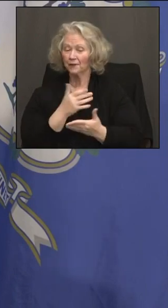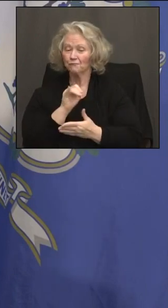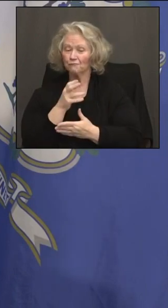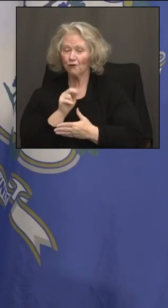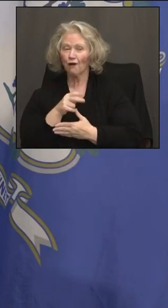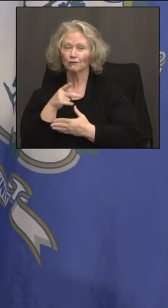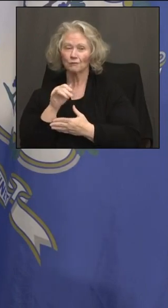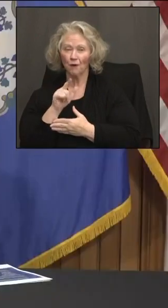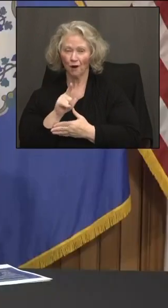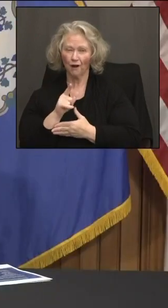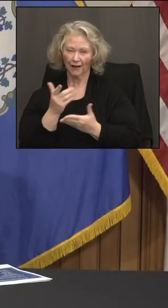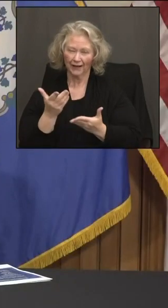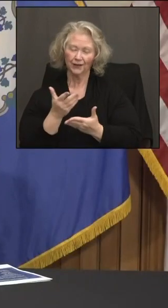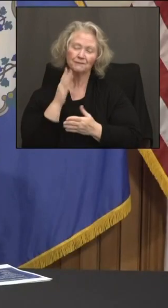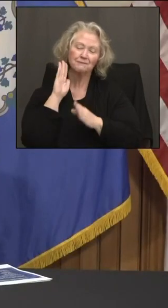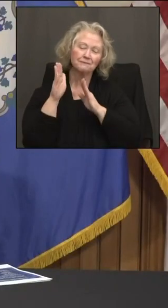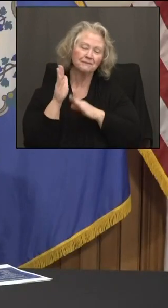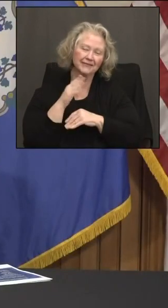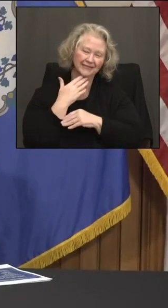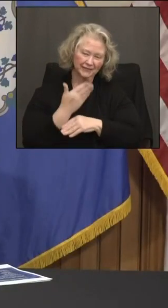your questions. See you, guys.